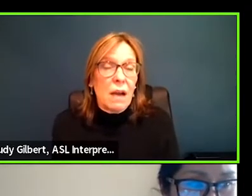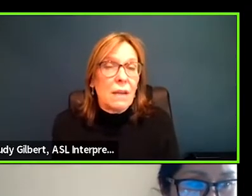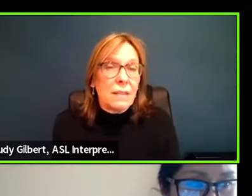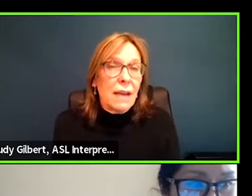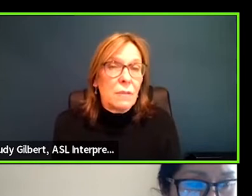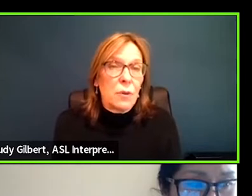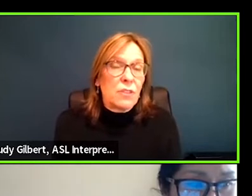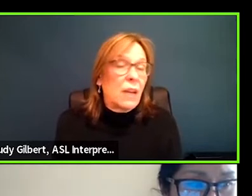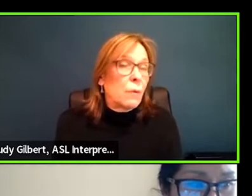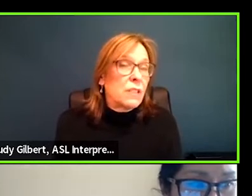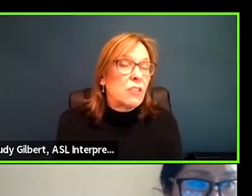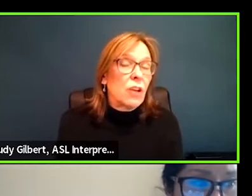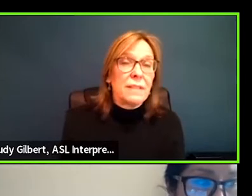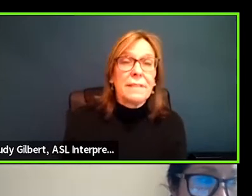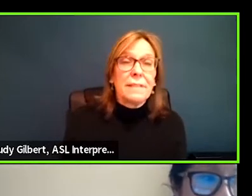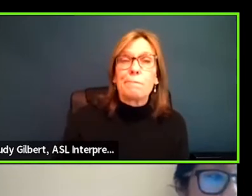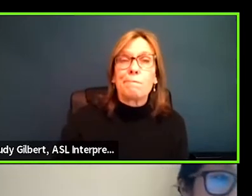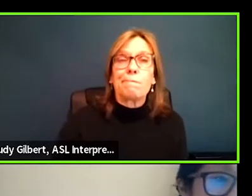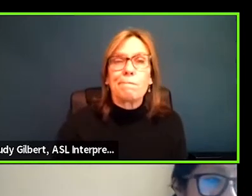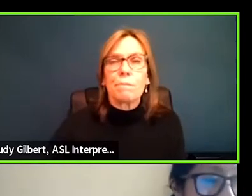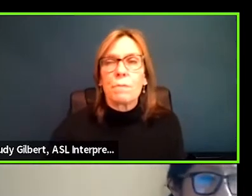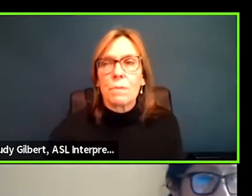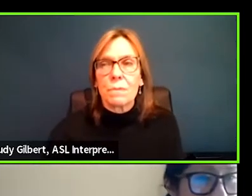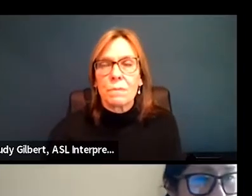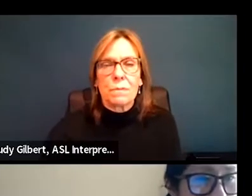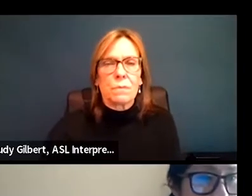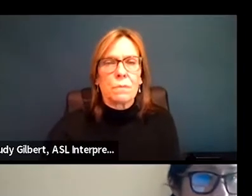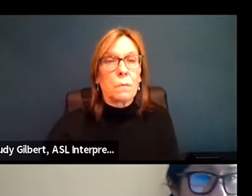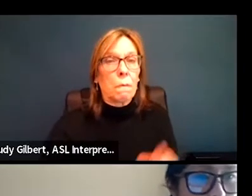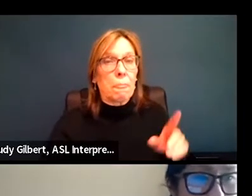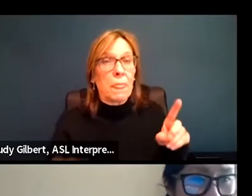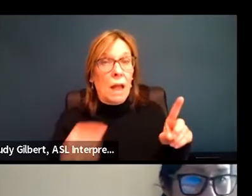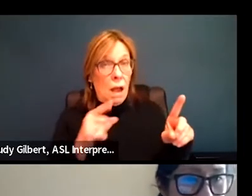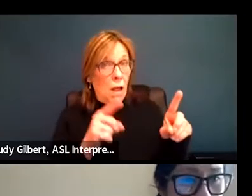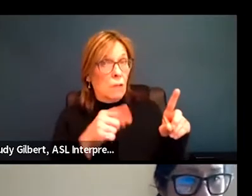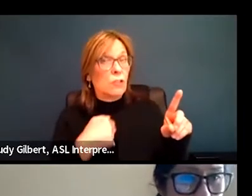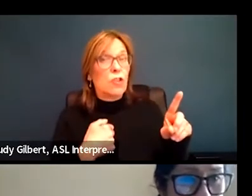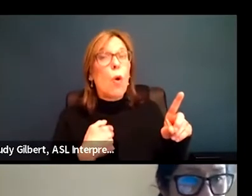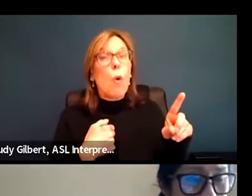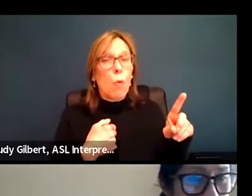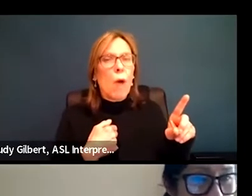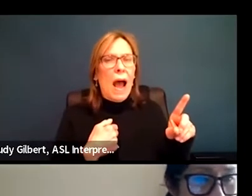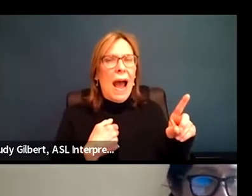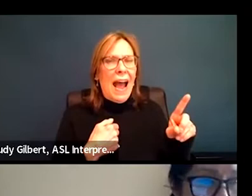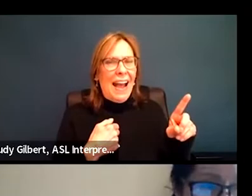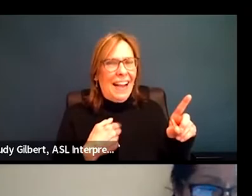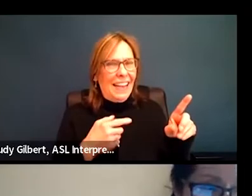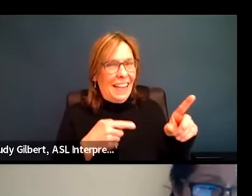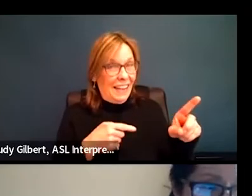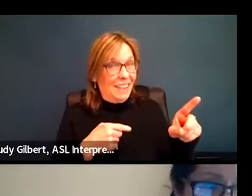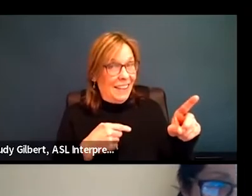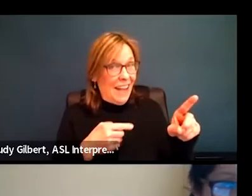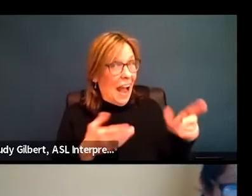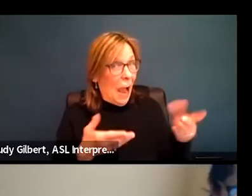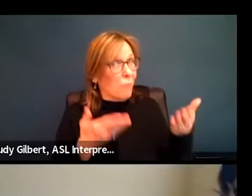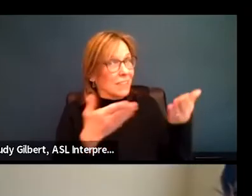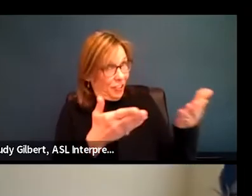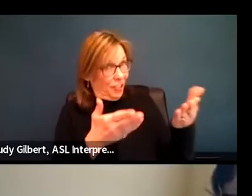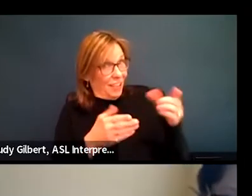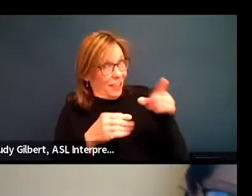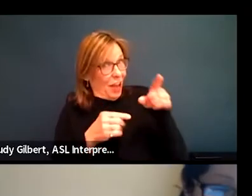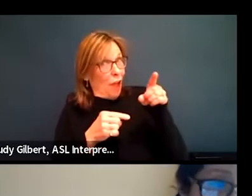you. So that's a contact person I would suggest. So I'm going to suggest that you send that, um,